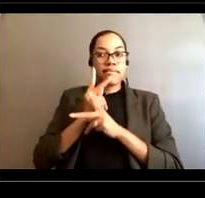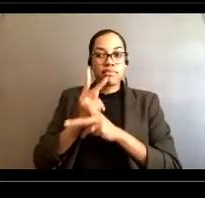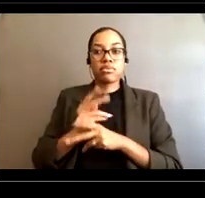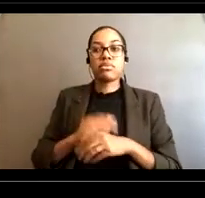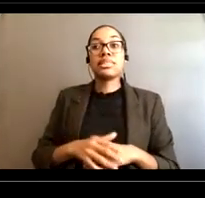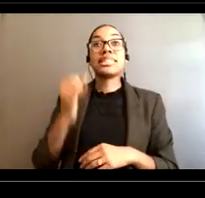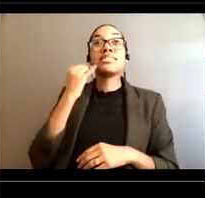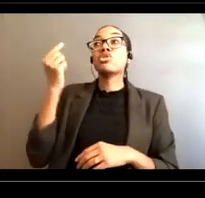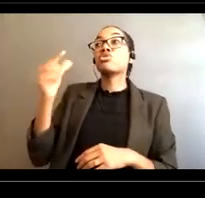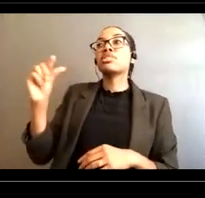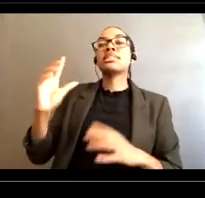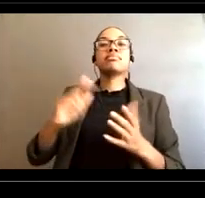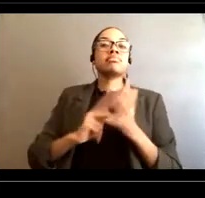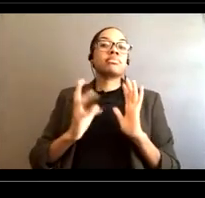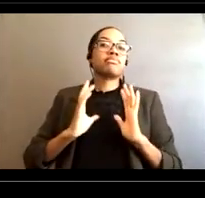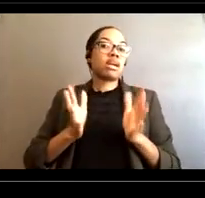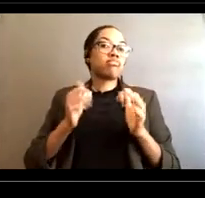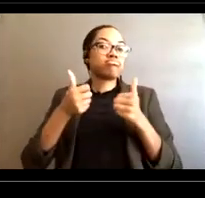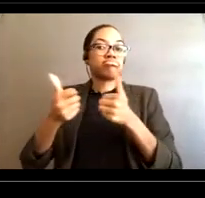Okay, let's see um